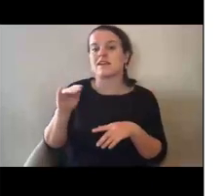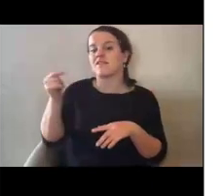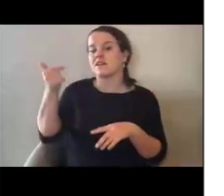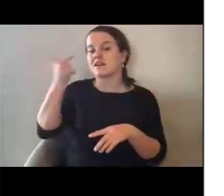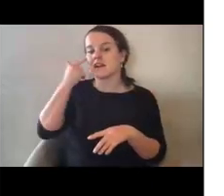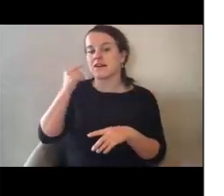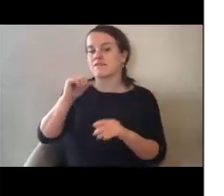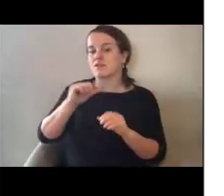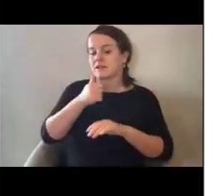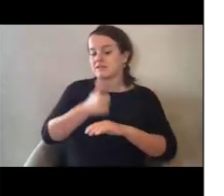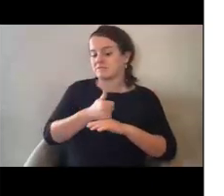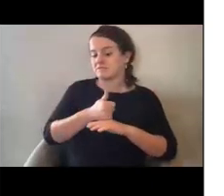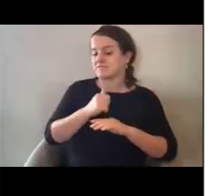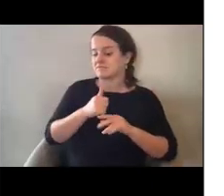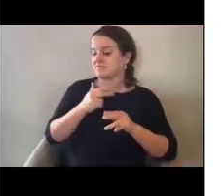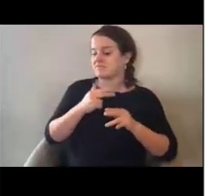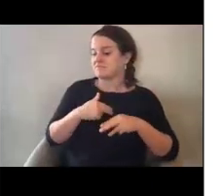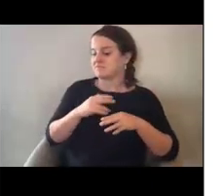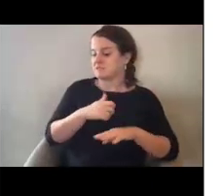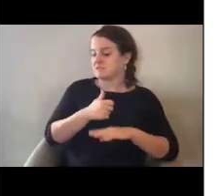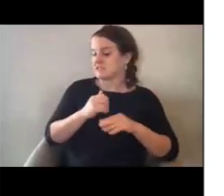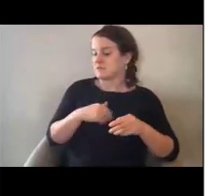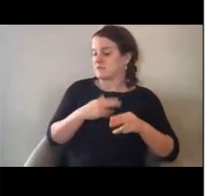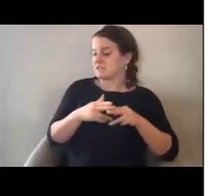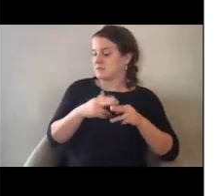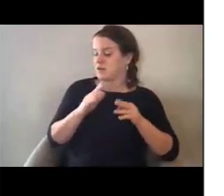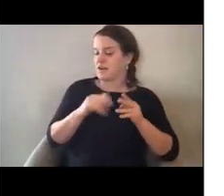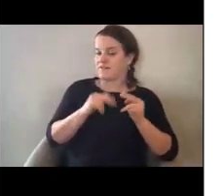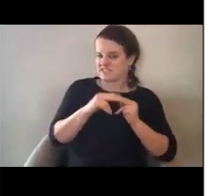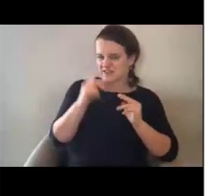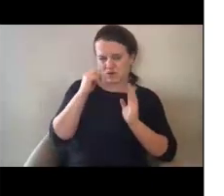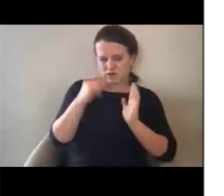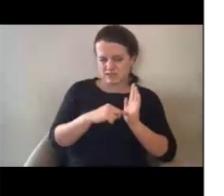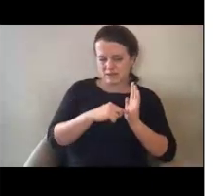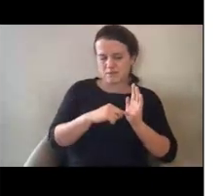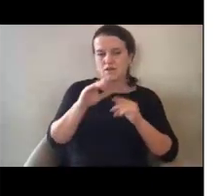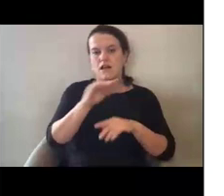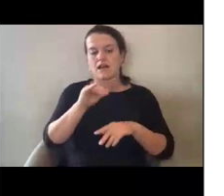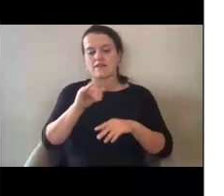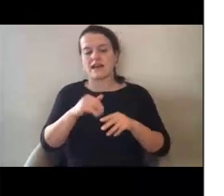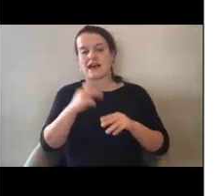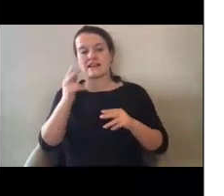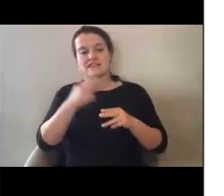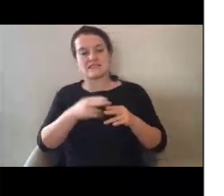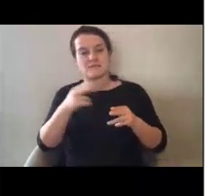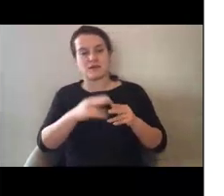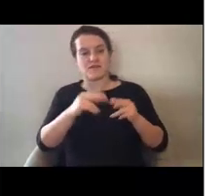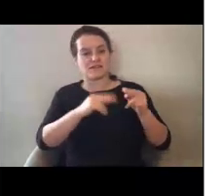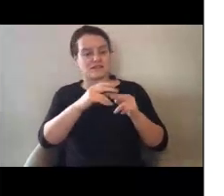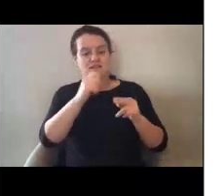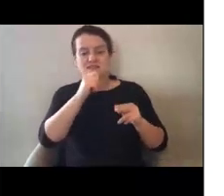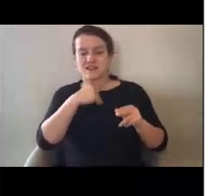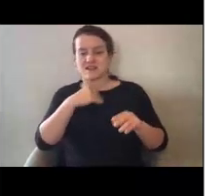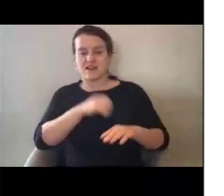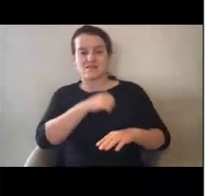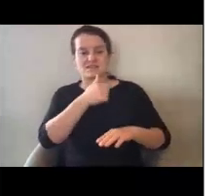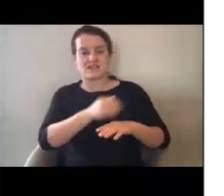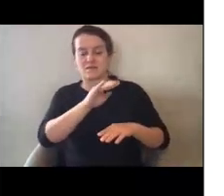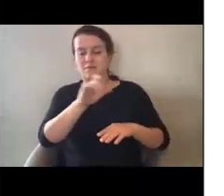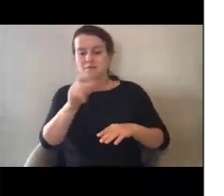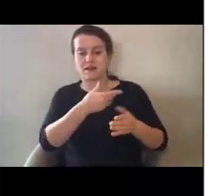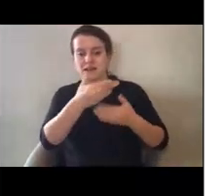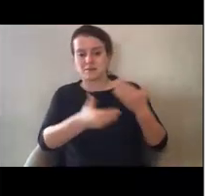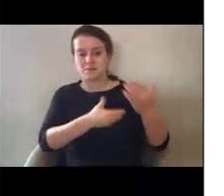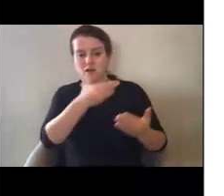entity sets up a temporary facility, as an example, and that temporary facility does not have an established billing process,